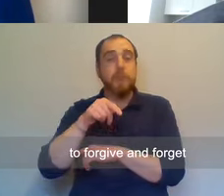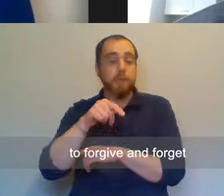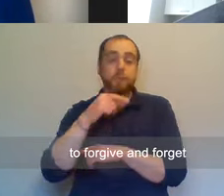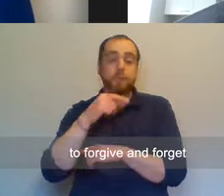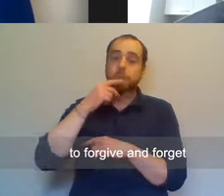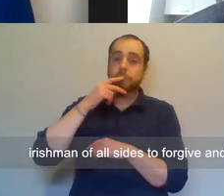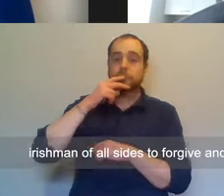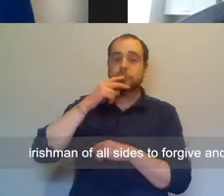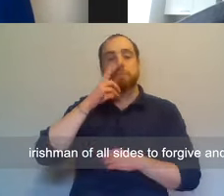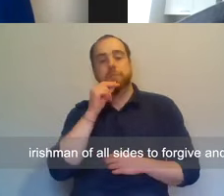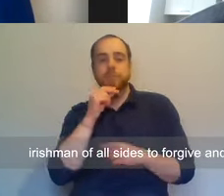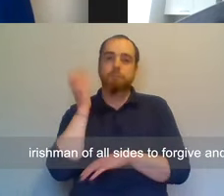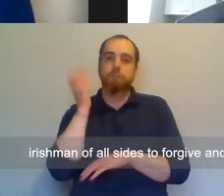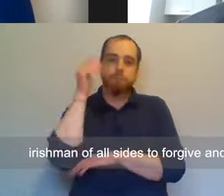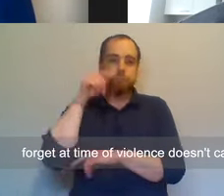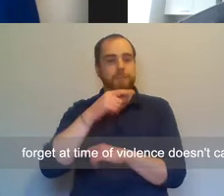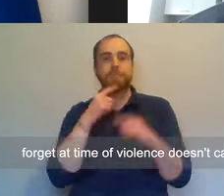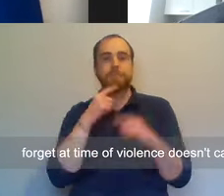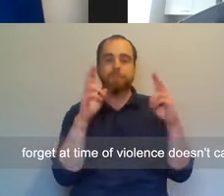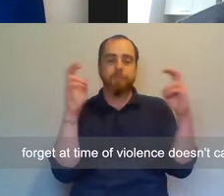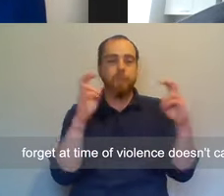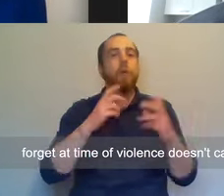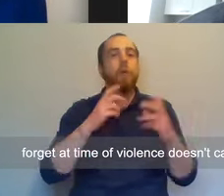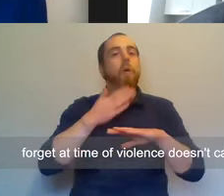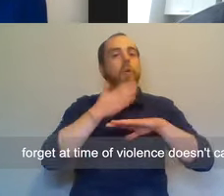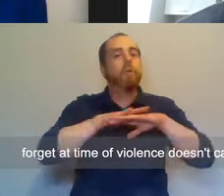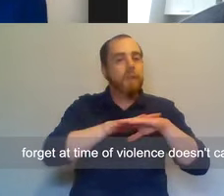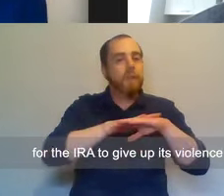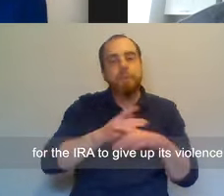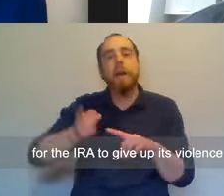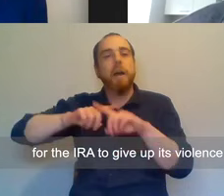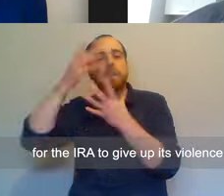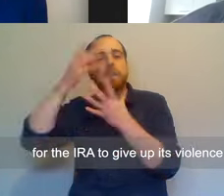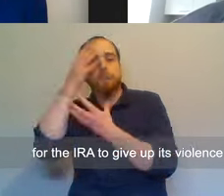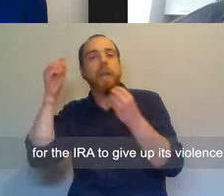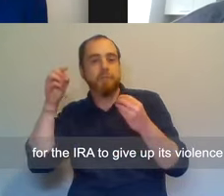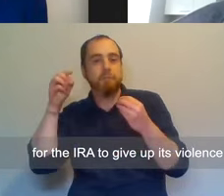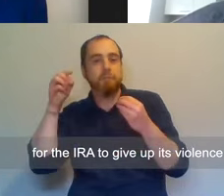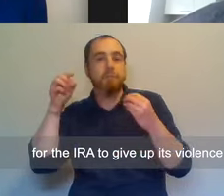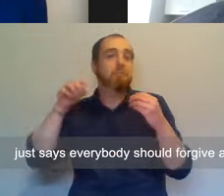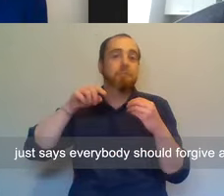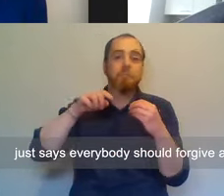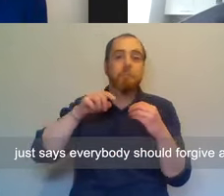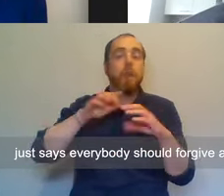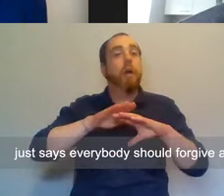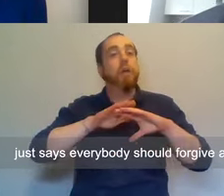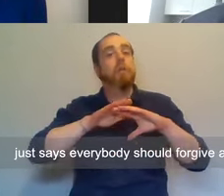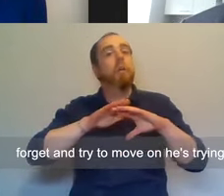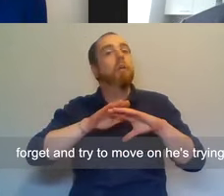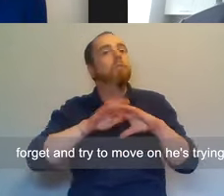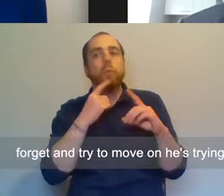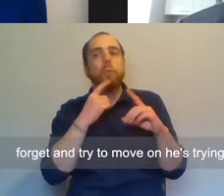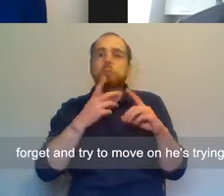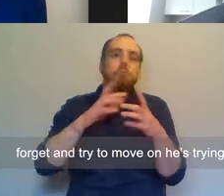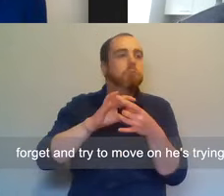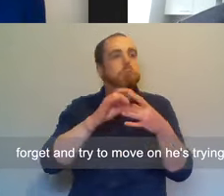forgive and forget. Irishmen of all sides, to forgive and forget at a time of violence. Doesn't call for the IRA to give up its violence, just says everybody should forgive